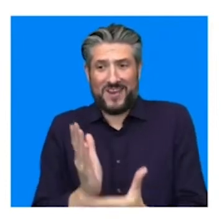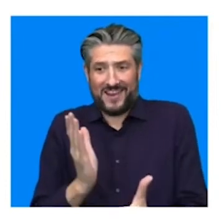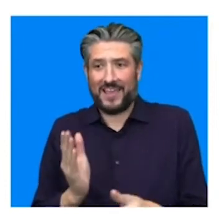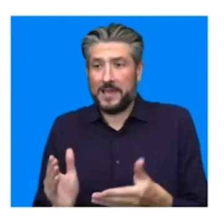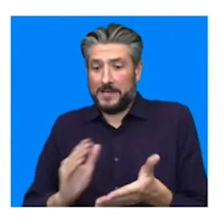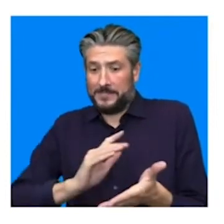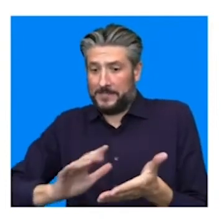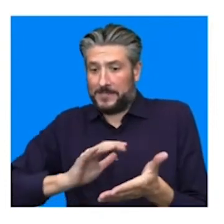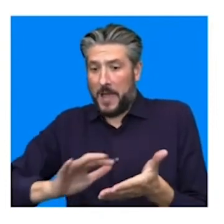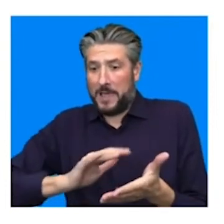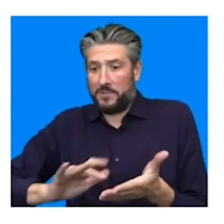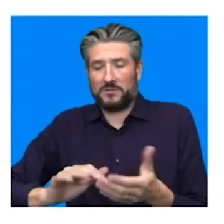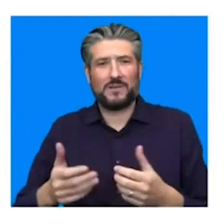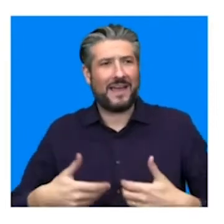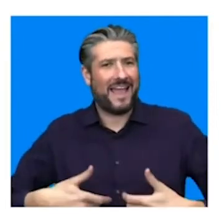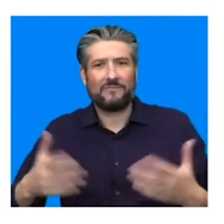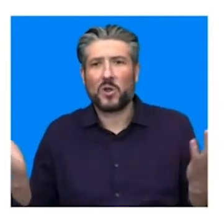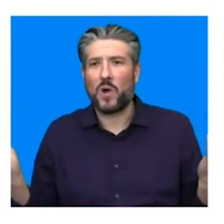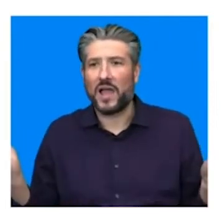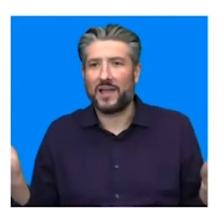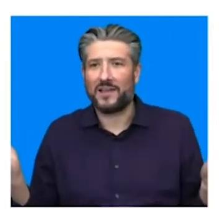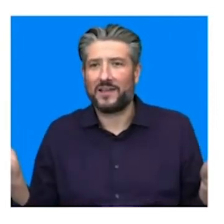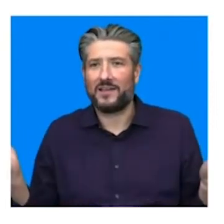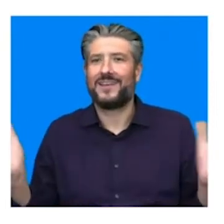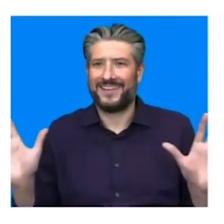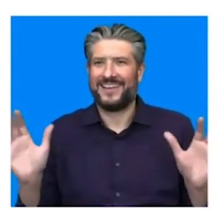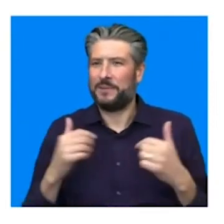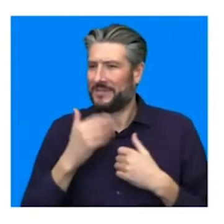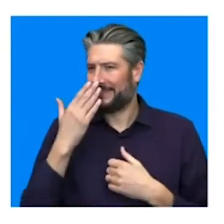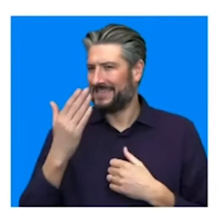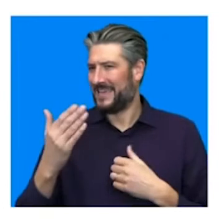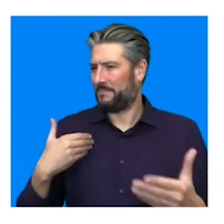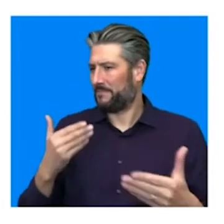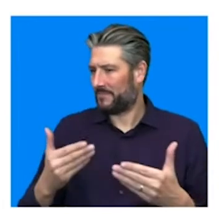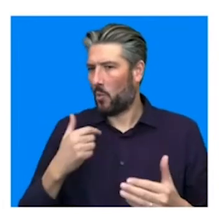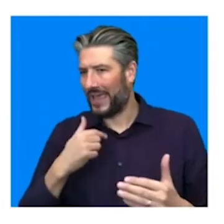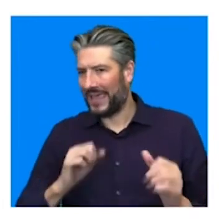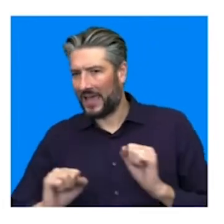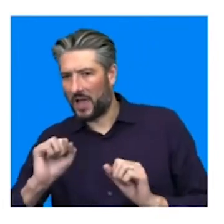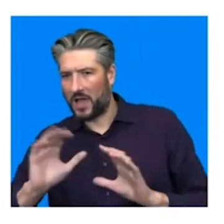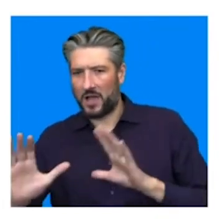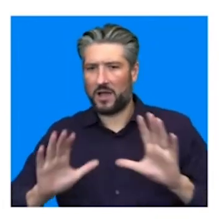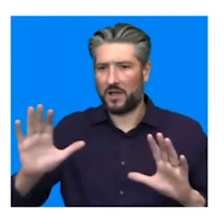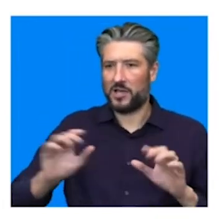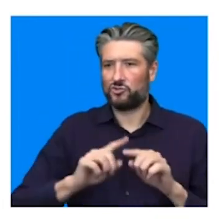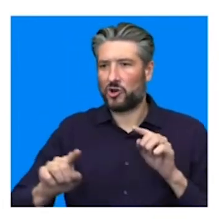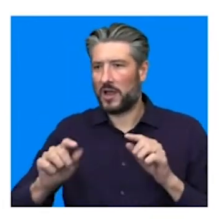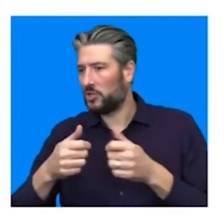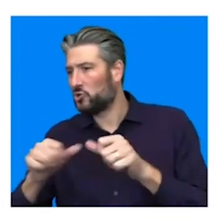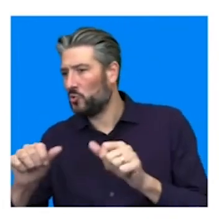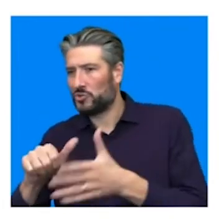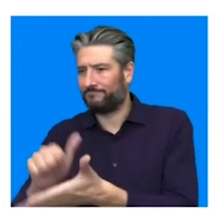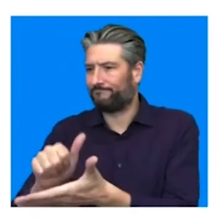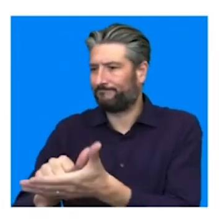And yet it's one of those things that we've skirted around and we've looked for quick solutions when really we